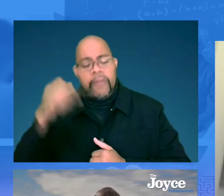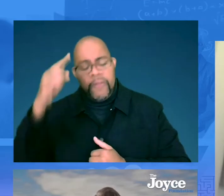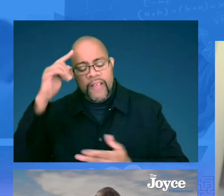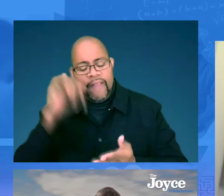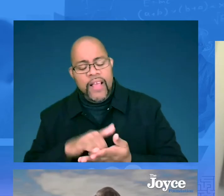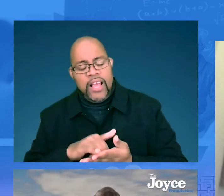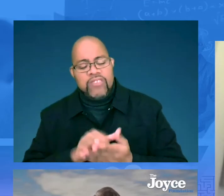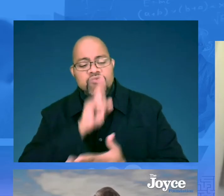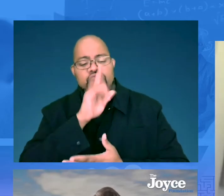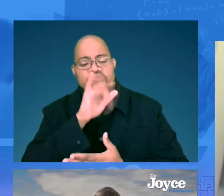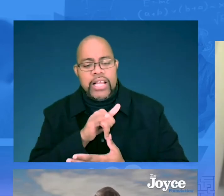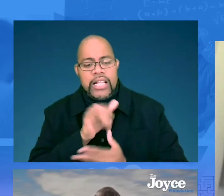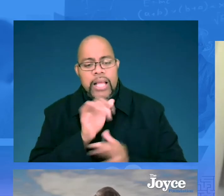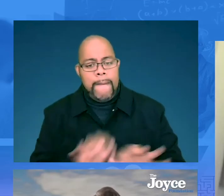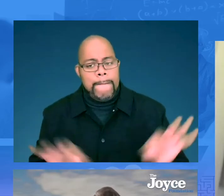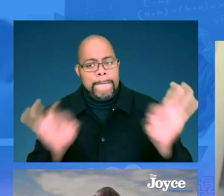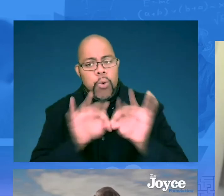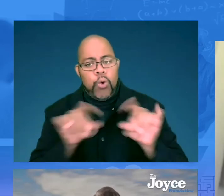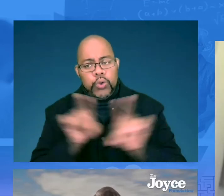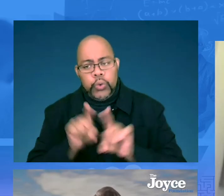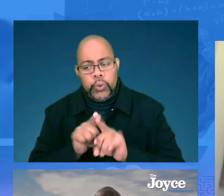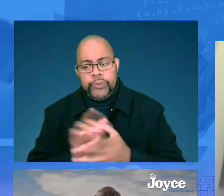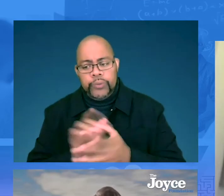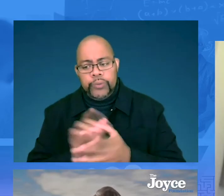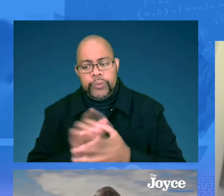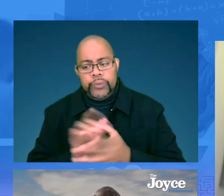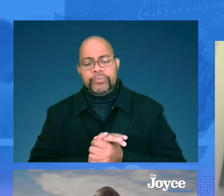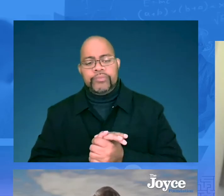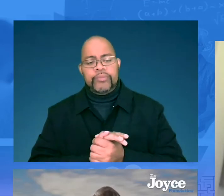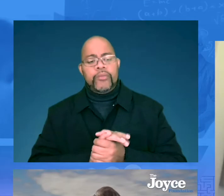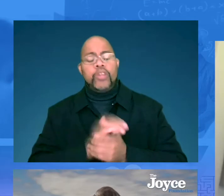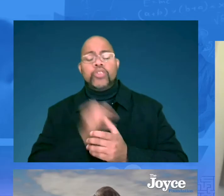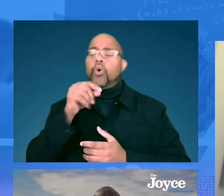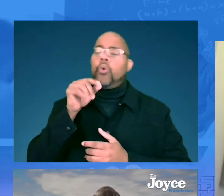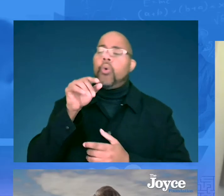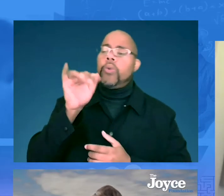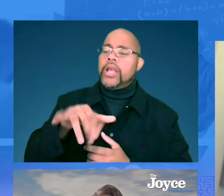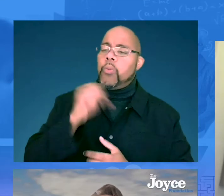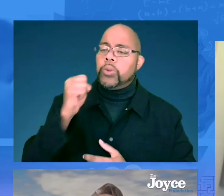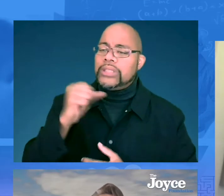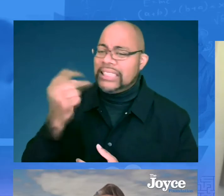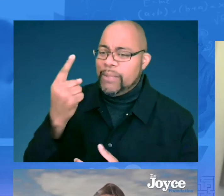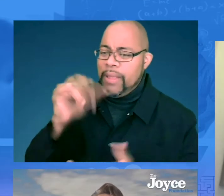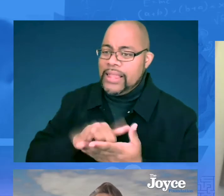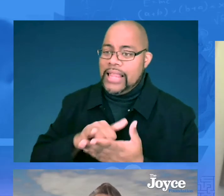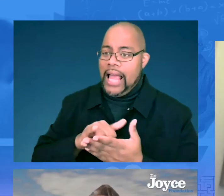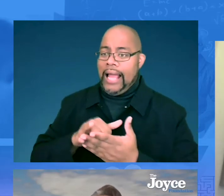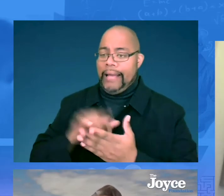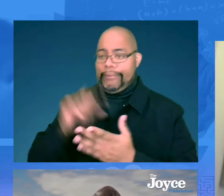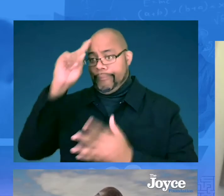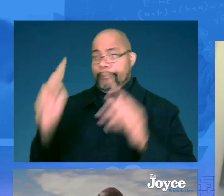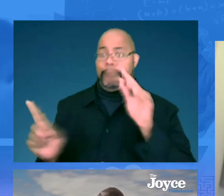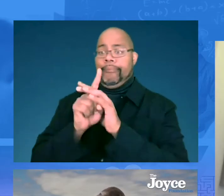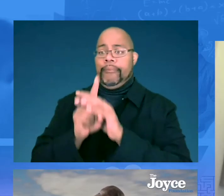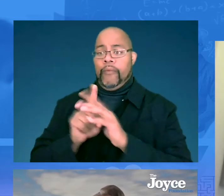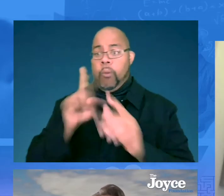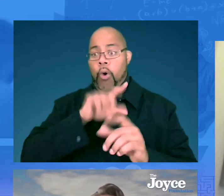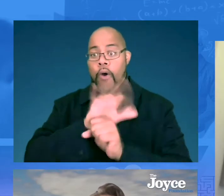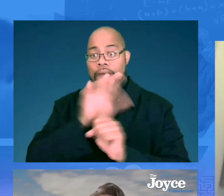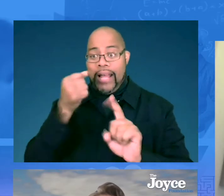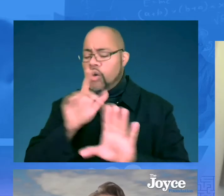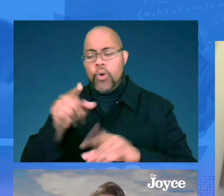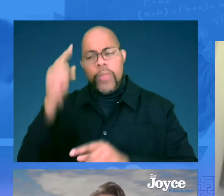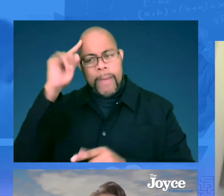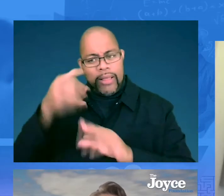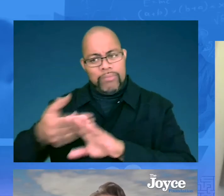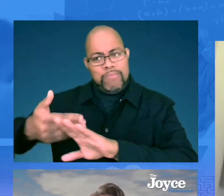excellence. And so we think that's really important as well. Audrey, so you, this wasn't something that just sprang